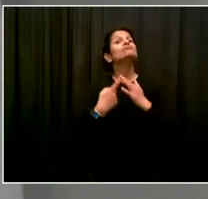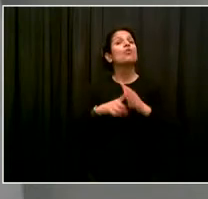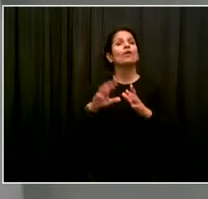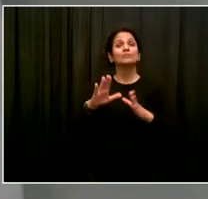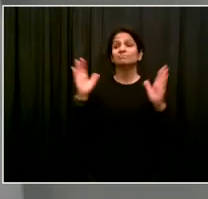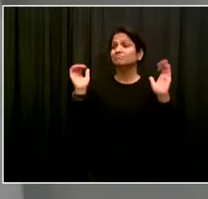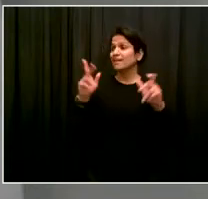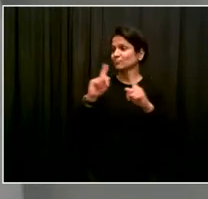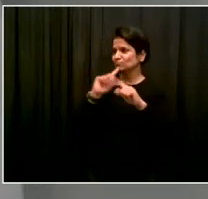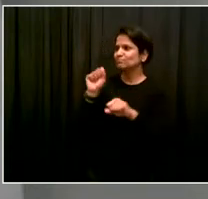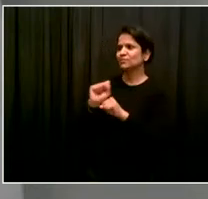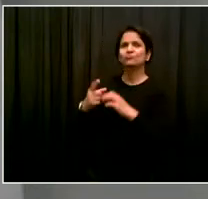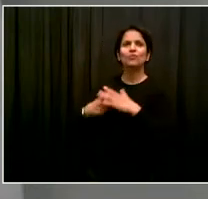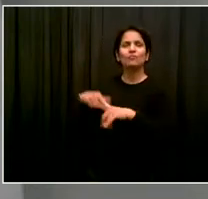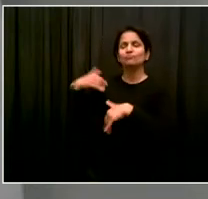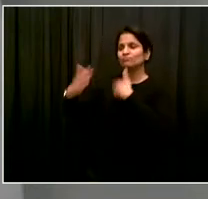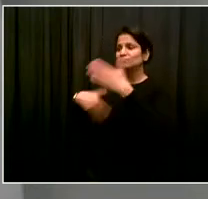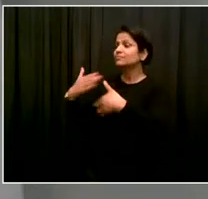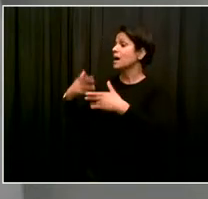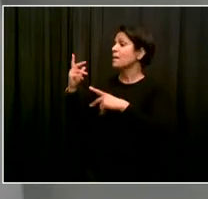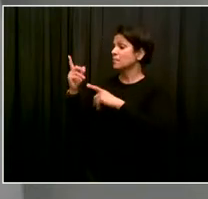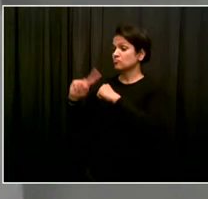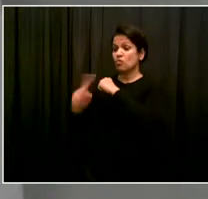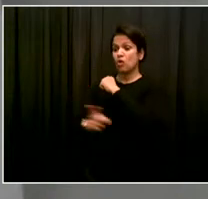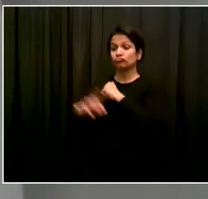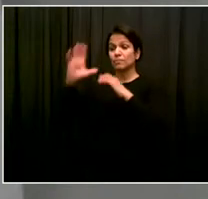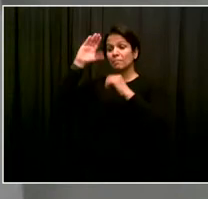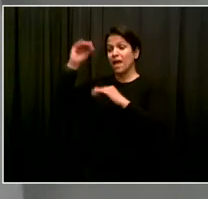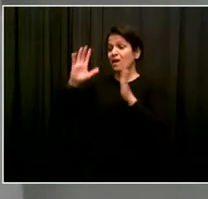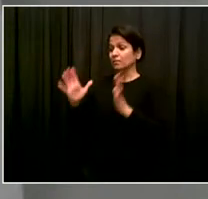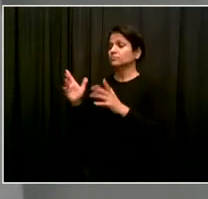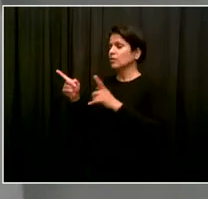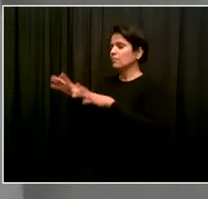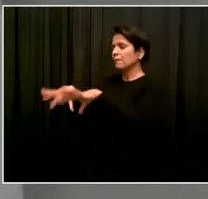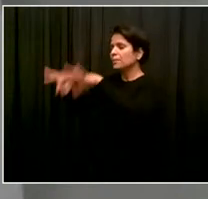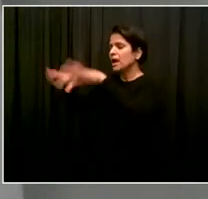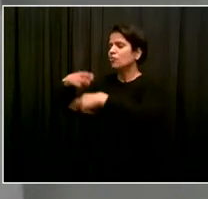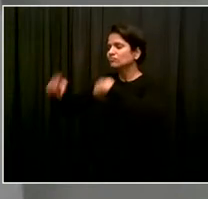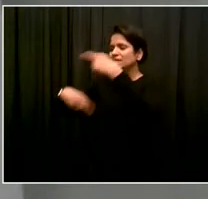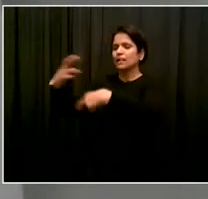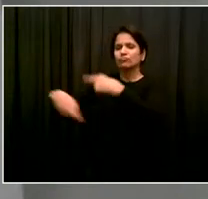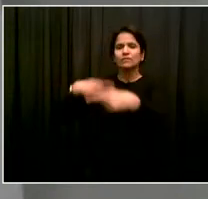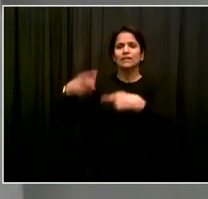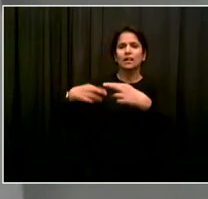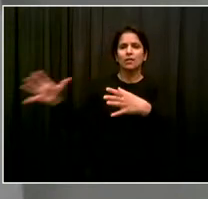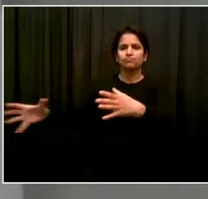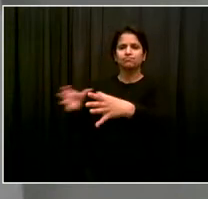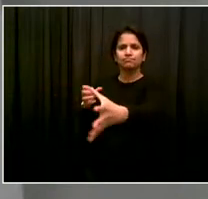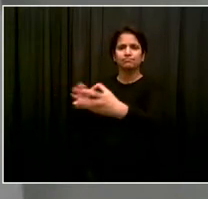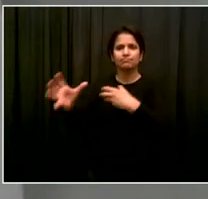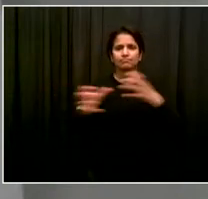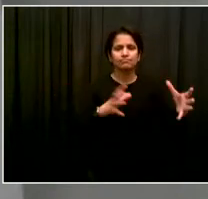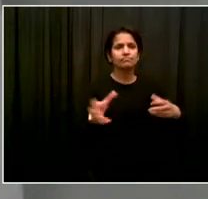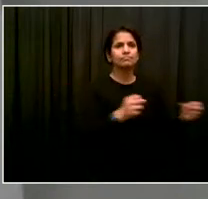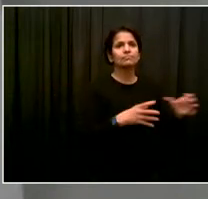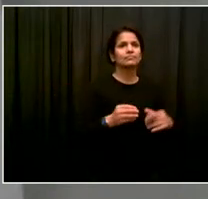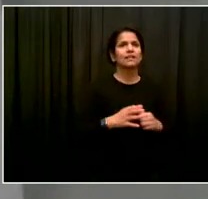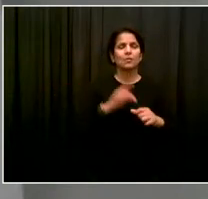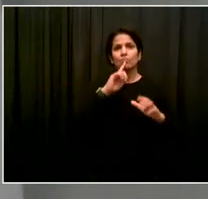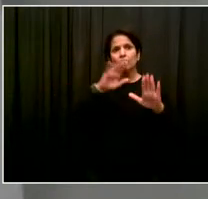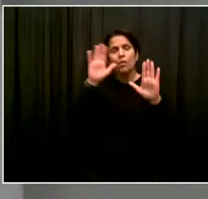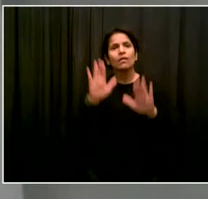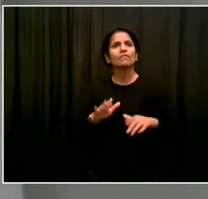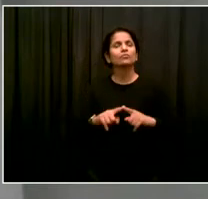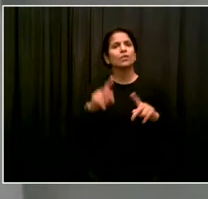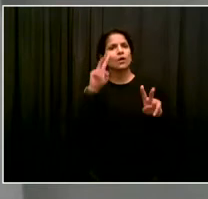to have a better planet. So I think this is exciting news for all New Yorkers. I know my constituents and many of folks